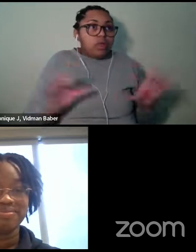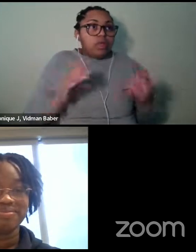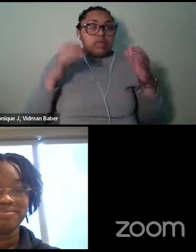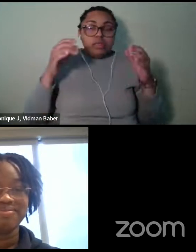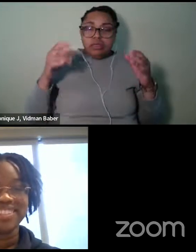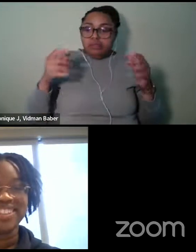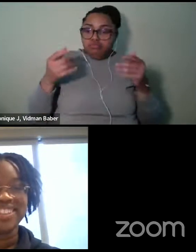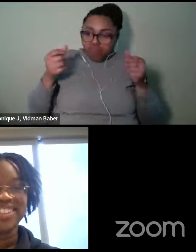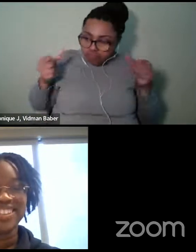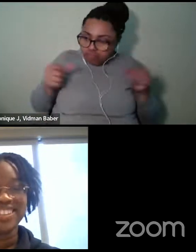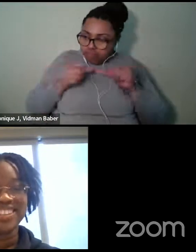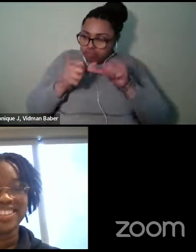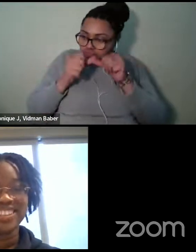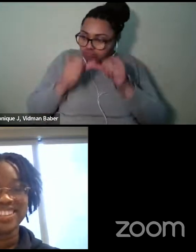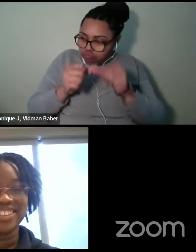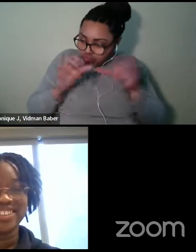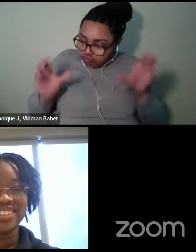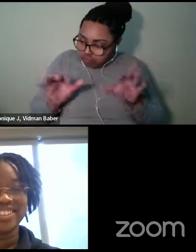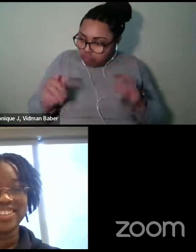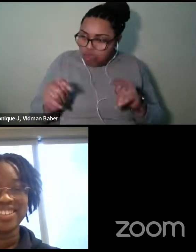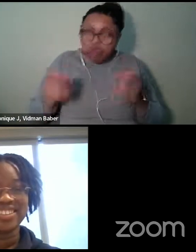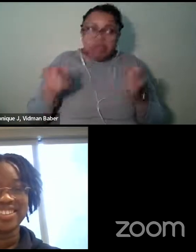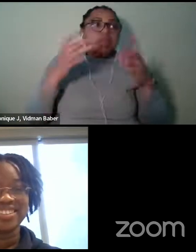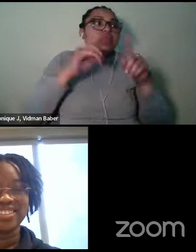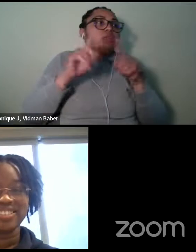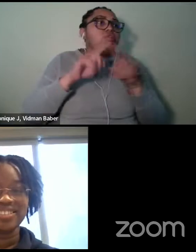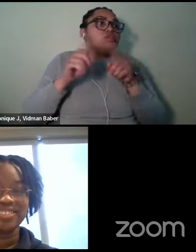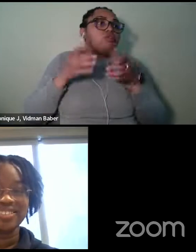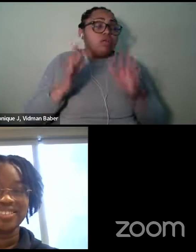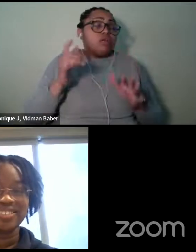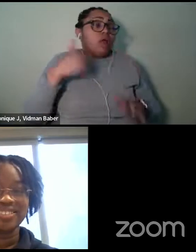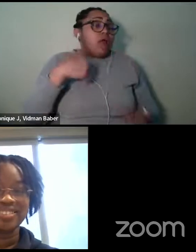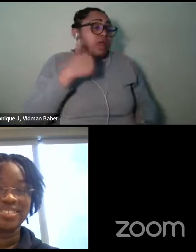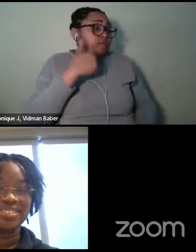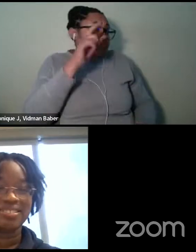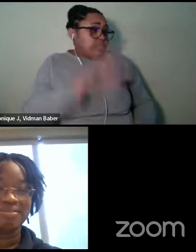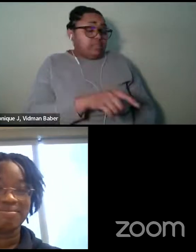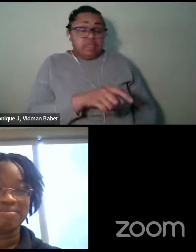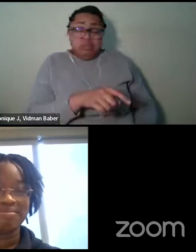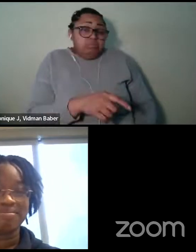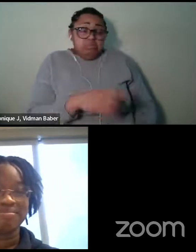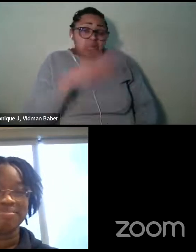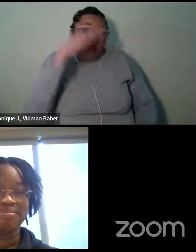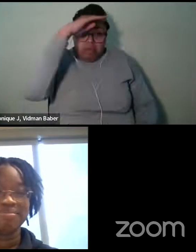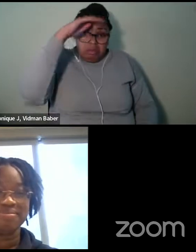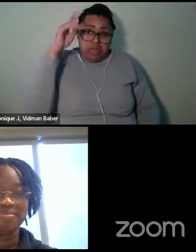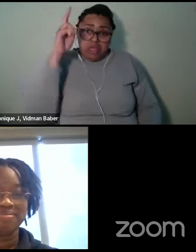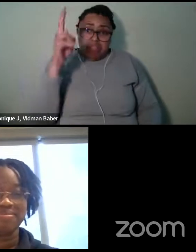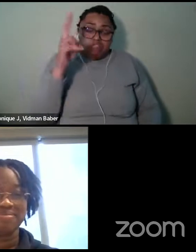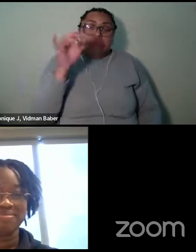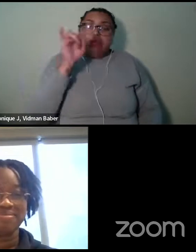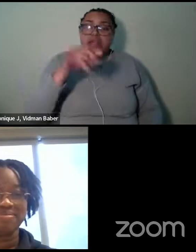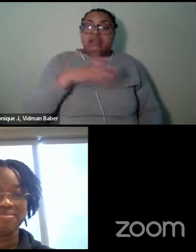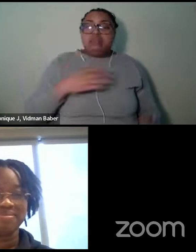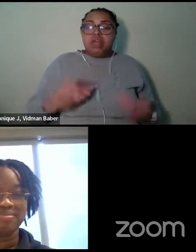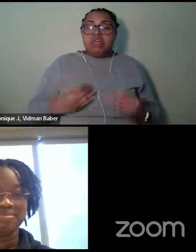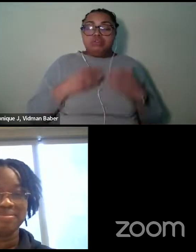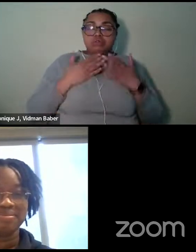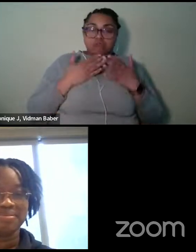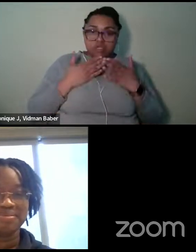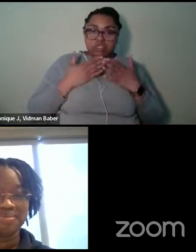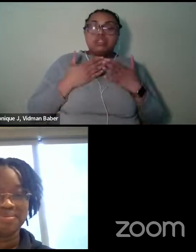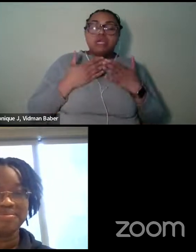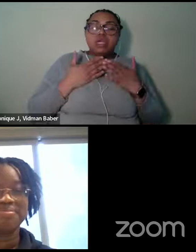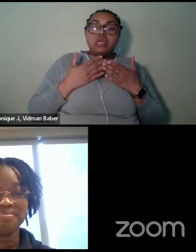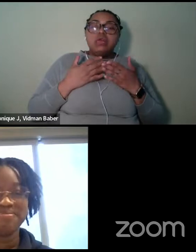death in so many different ways. So yeah, I'd have to say that's black history is, my inspiration behind Toni Morrison and